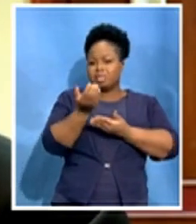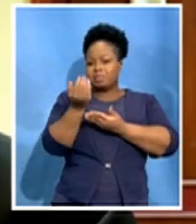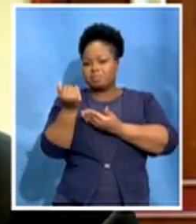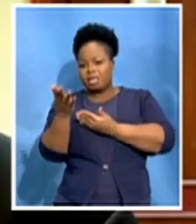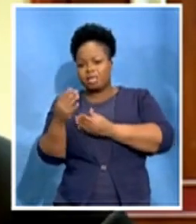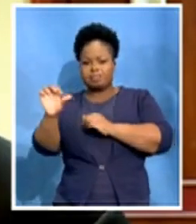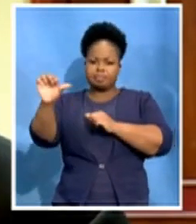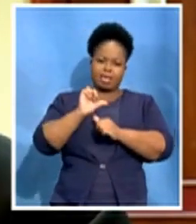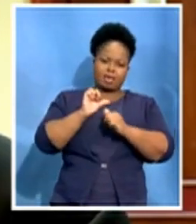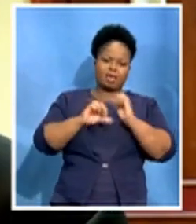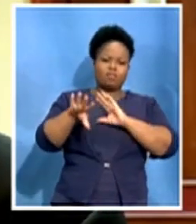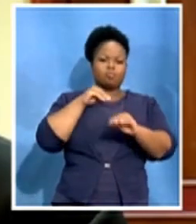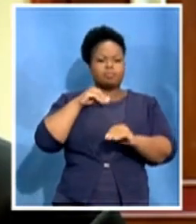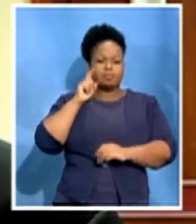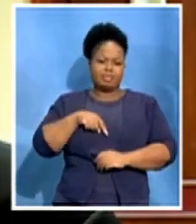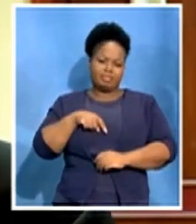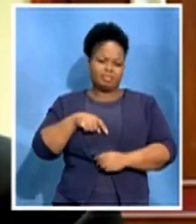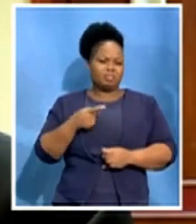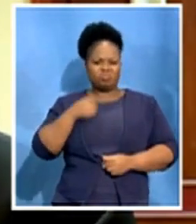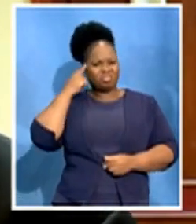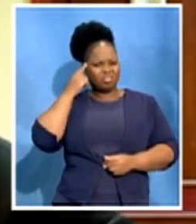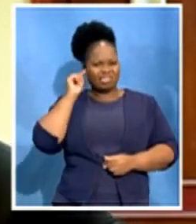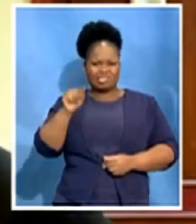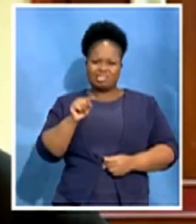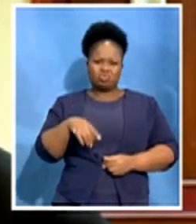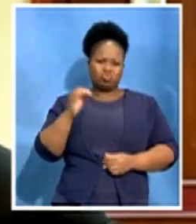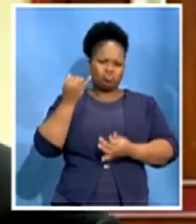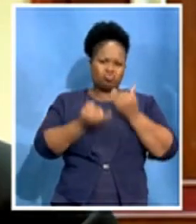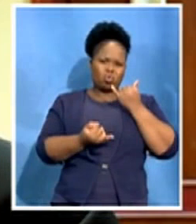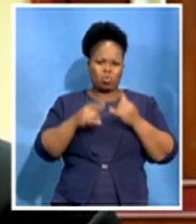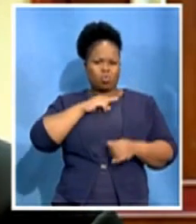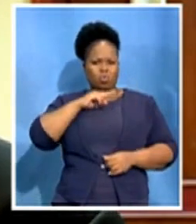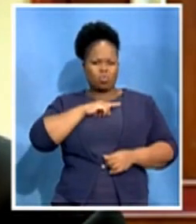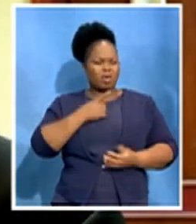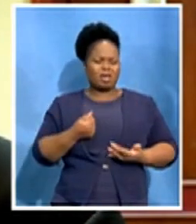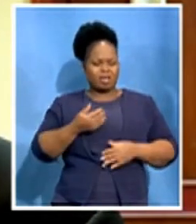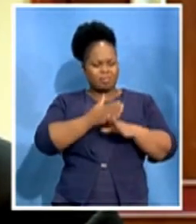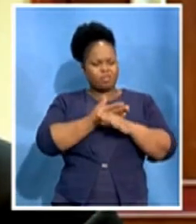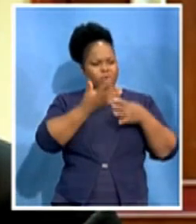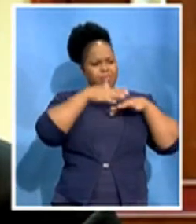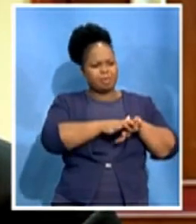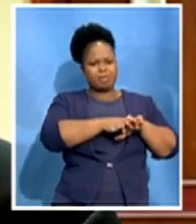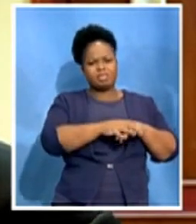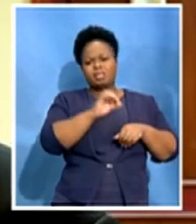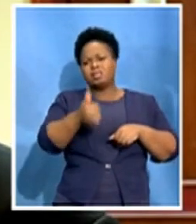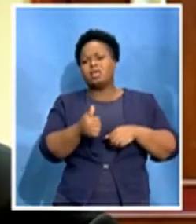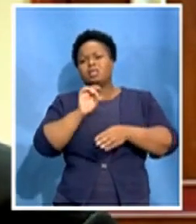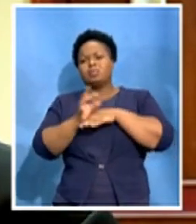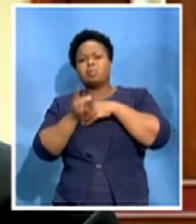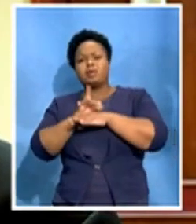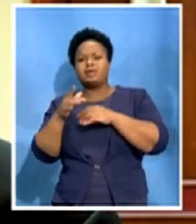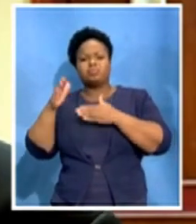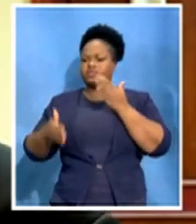is incorrect in law where there was an implementation before the consultation process was exhausted that those